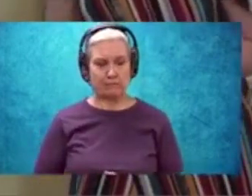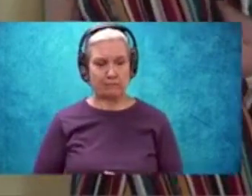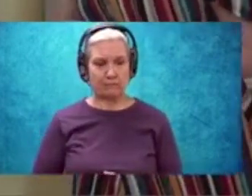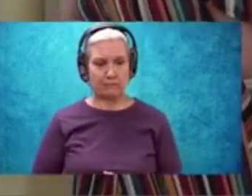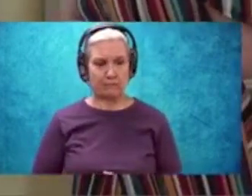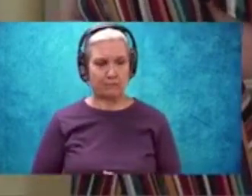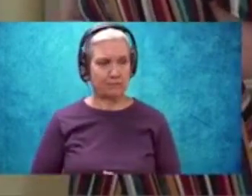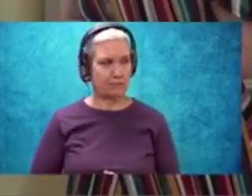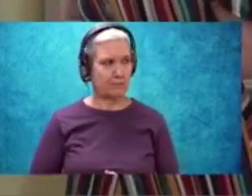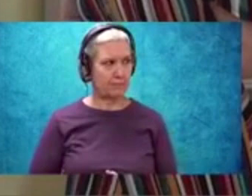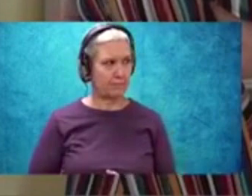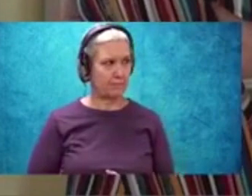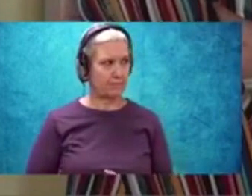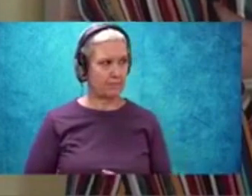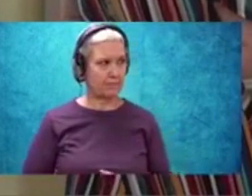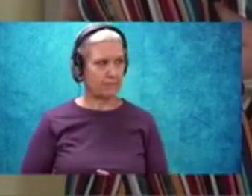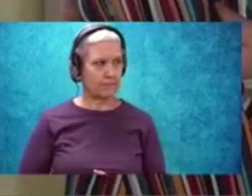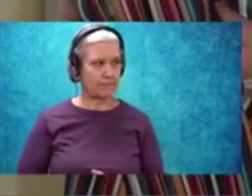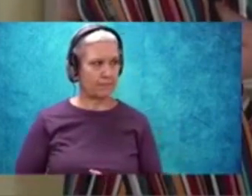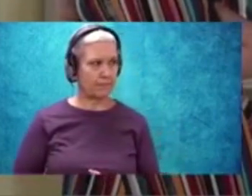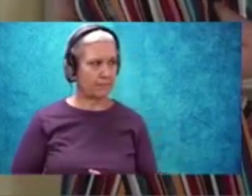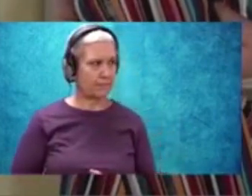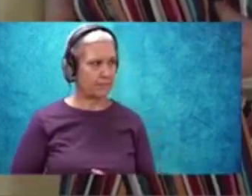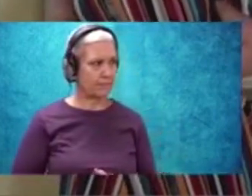I'll Okay. Okay. Okay.